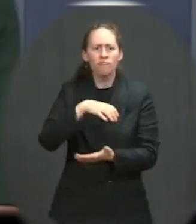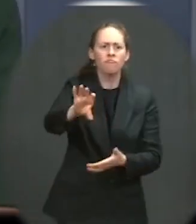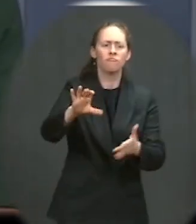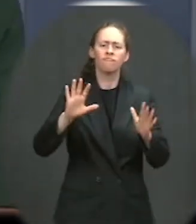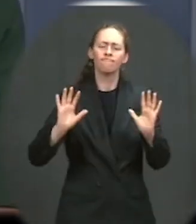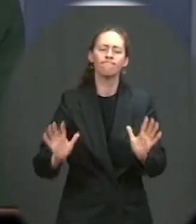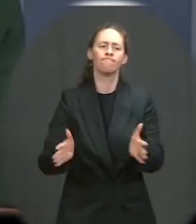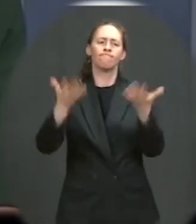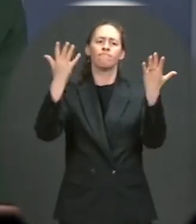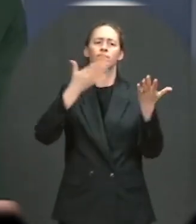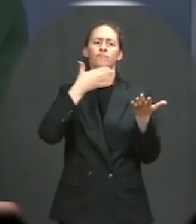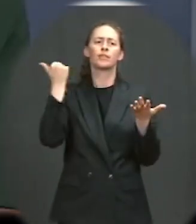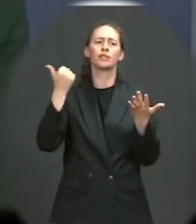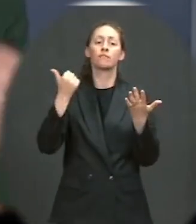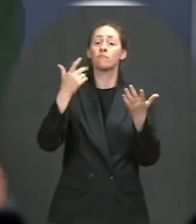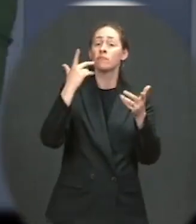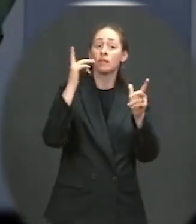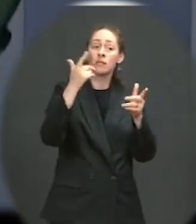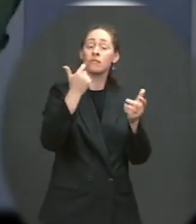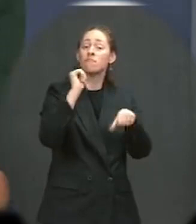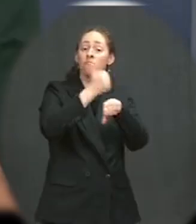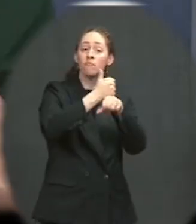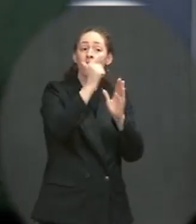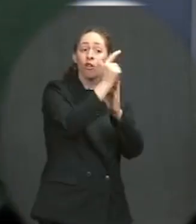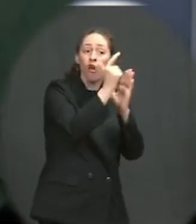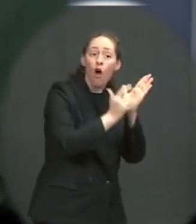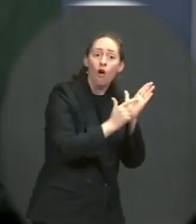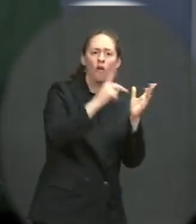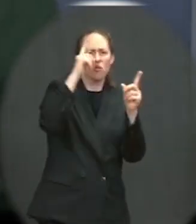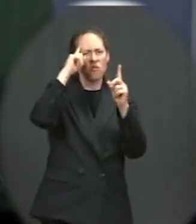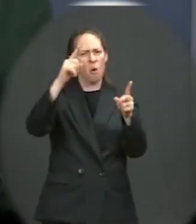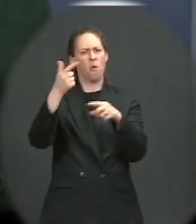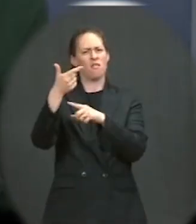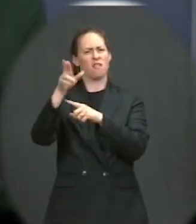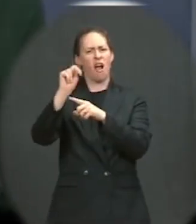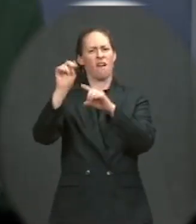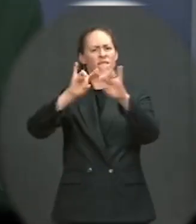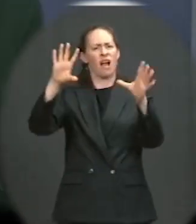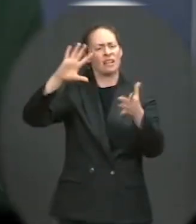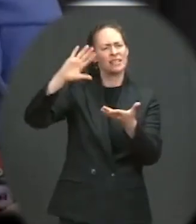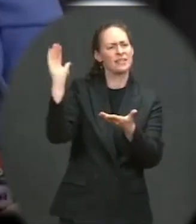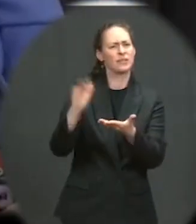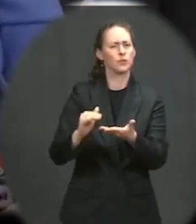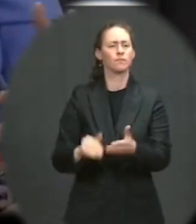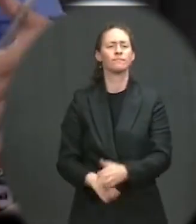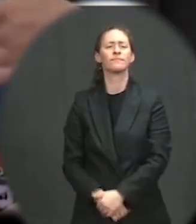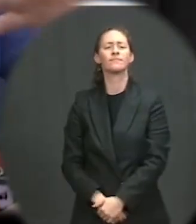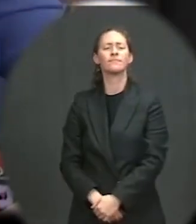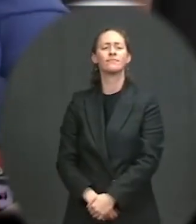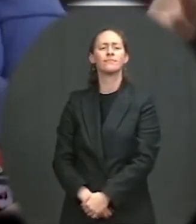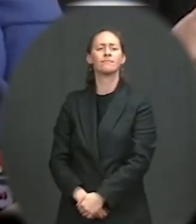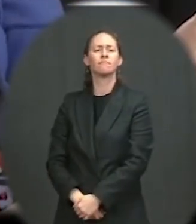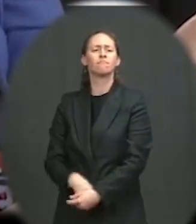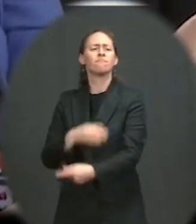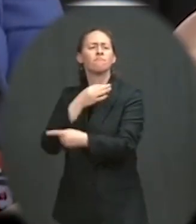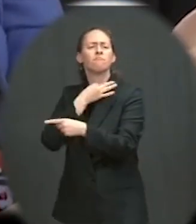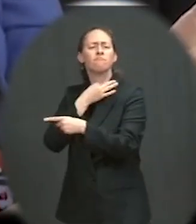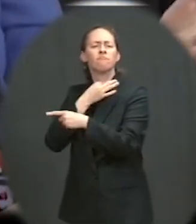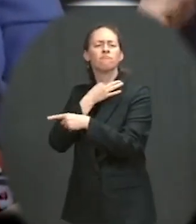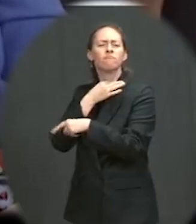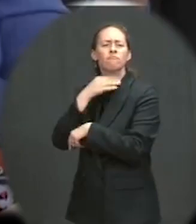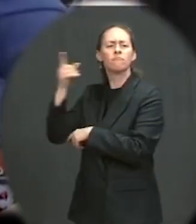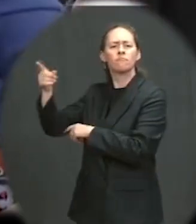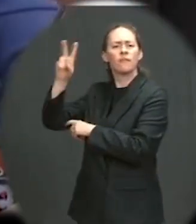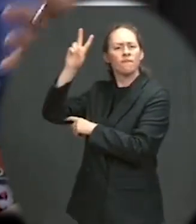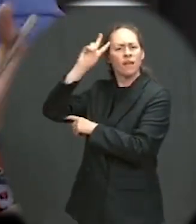in place that reduce gun violence. Go ahead. Thanks, Jen. Can you tell us a little bit more about what the vice president will be doing at the border? Is she visiting a detention